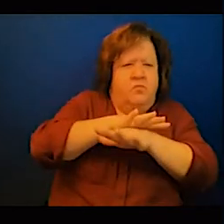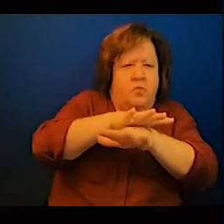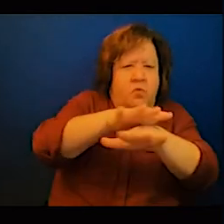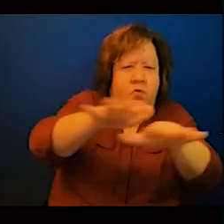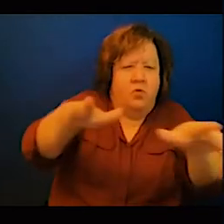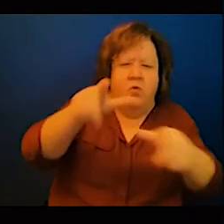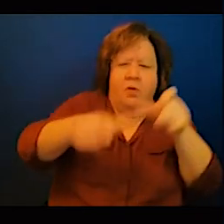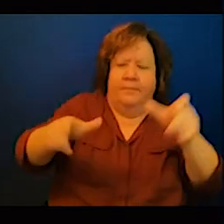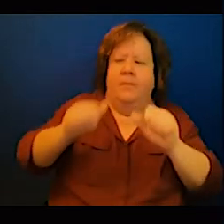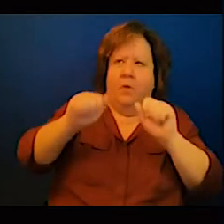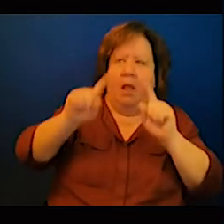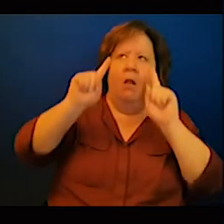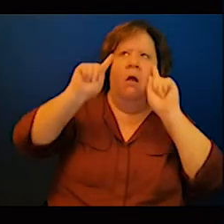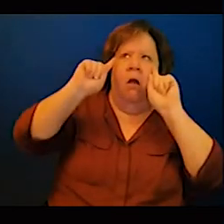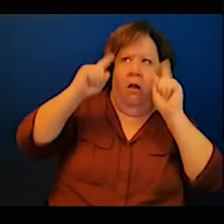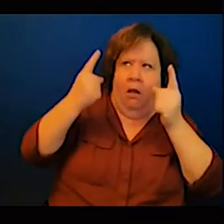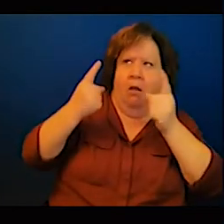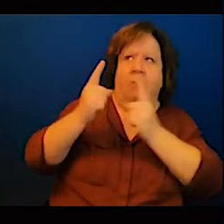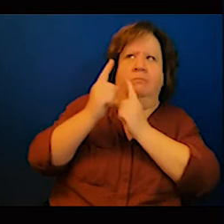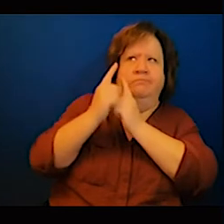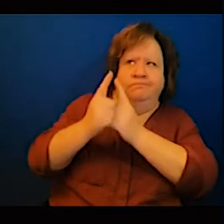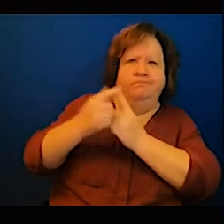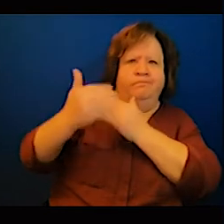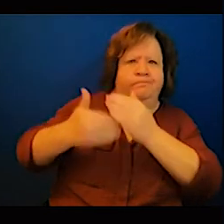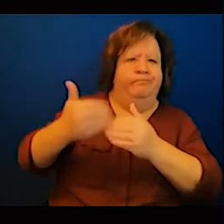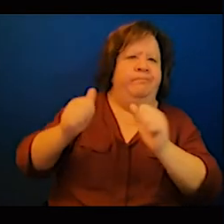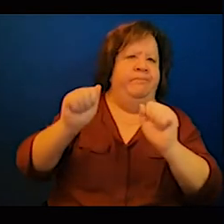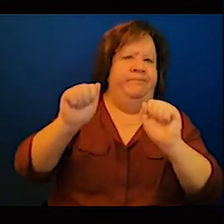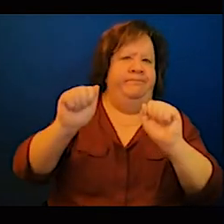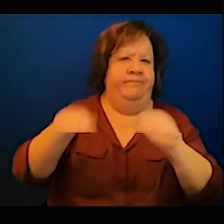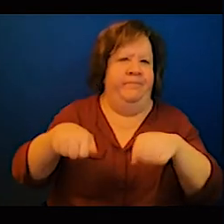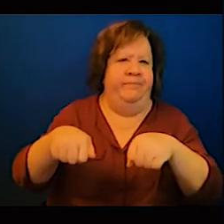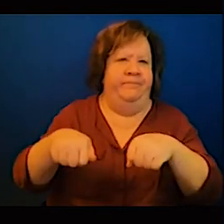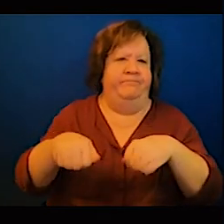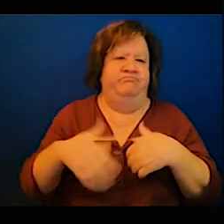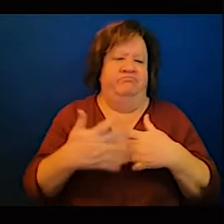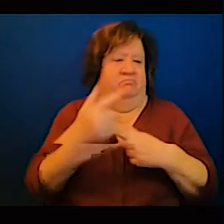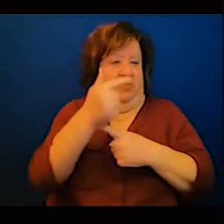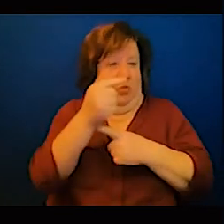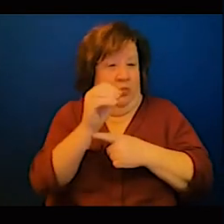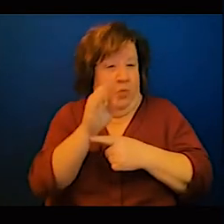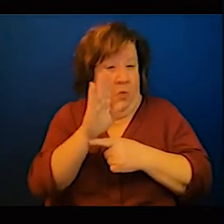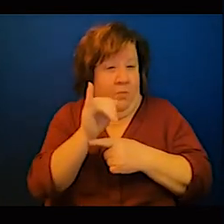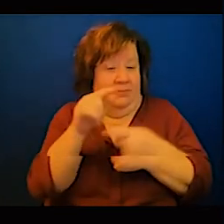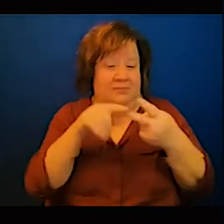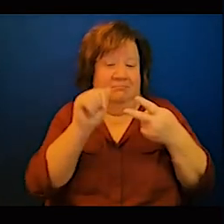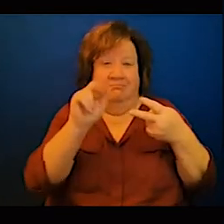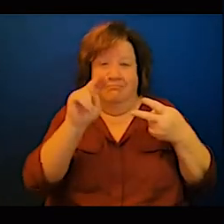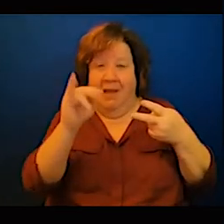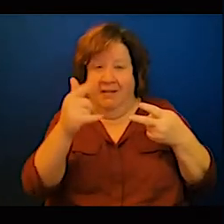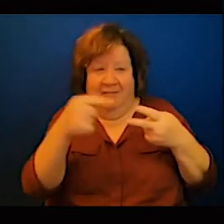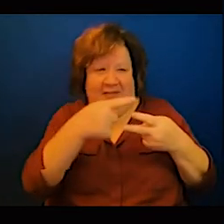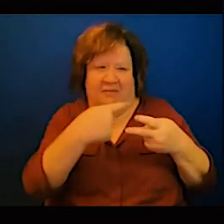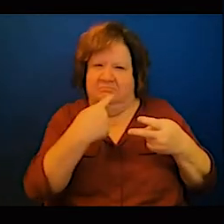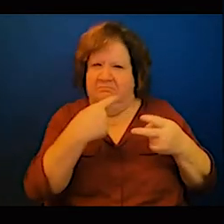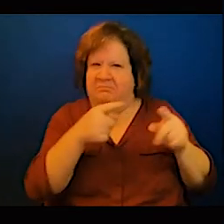and another major thing is the strategy of clouding in the private sector